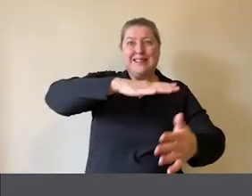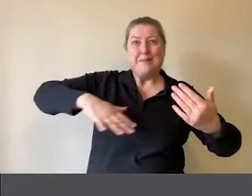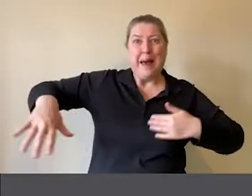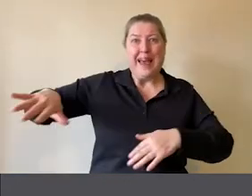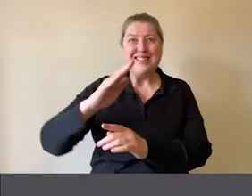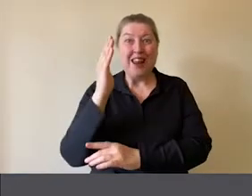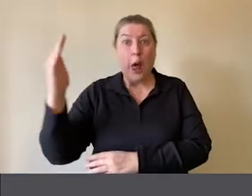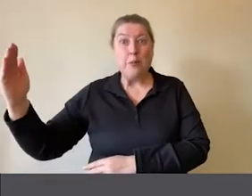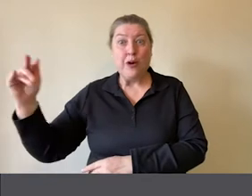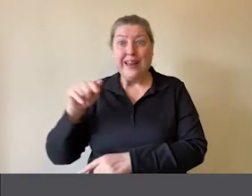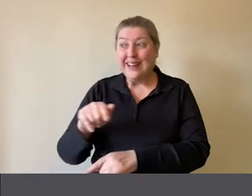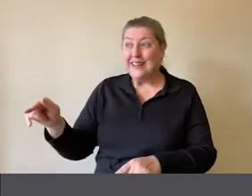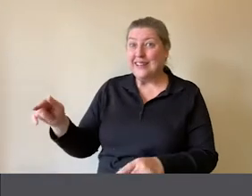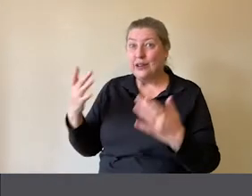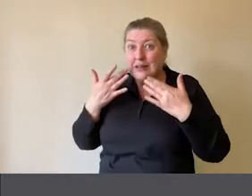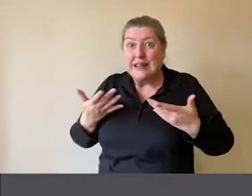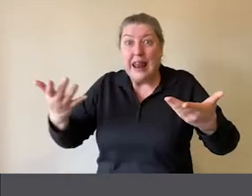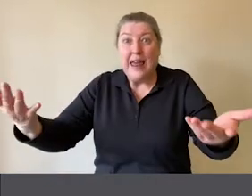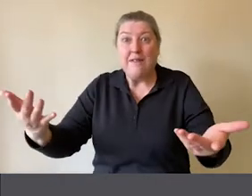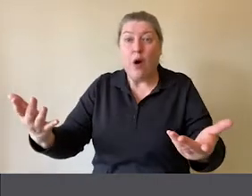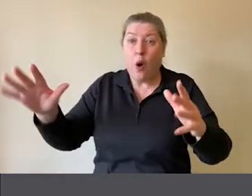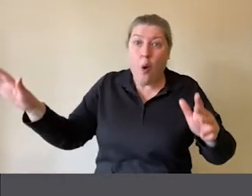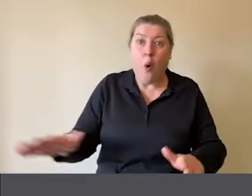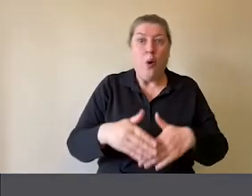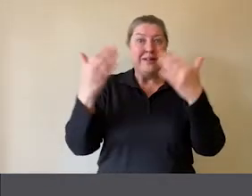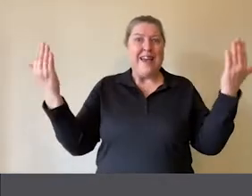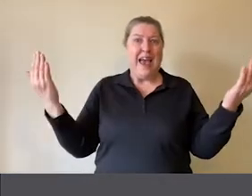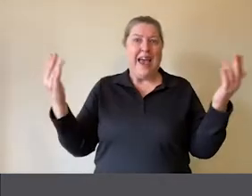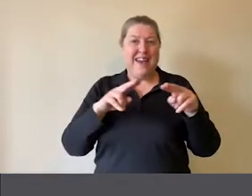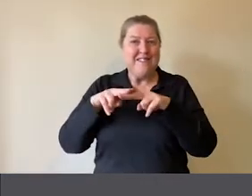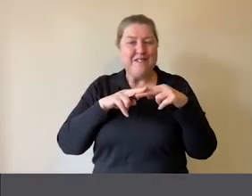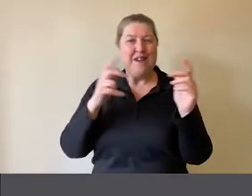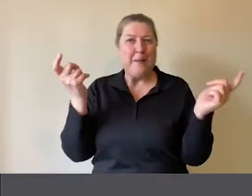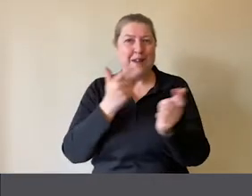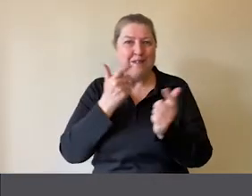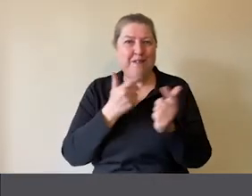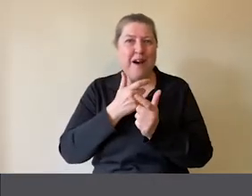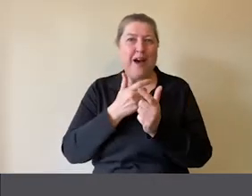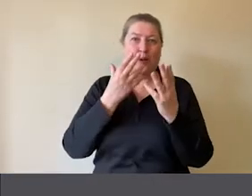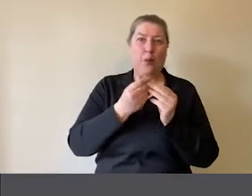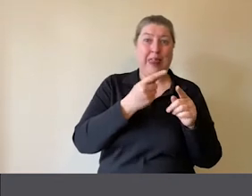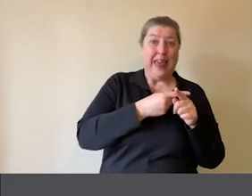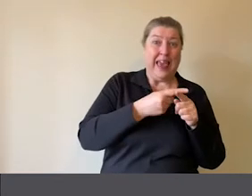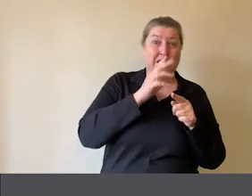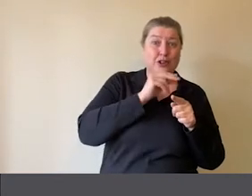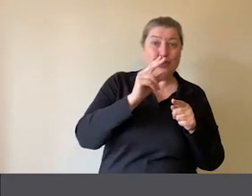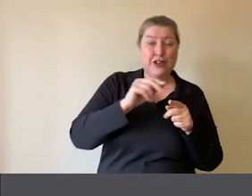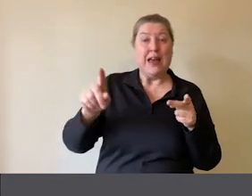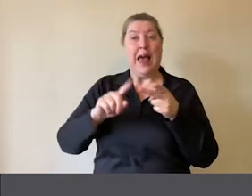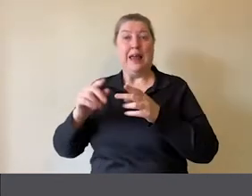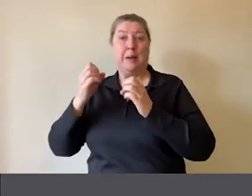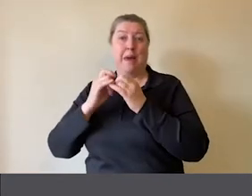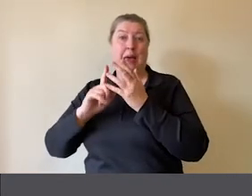to deliver a whole day of family fun delivered in spoken English and BSL.